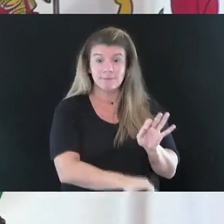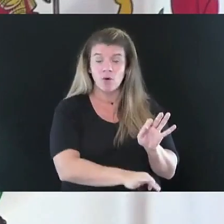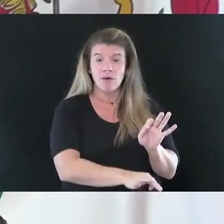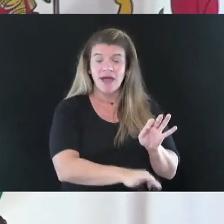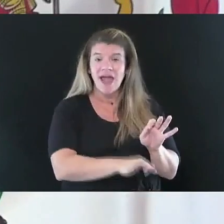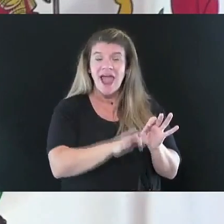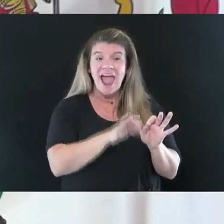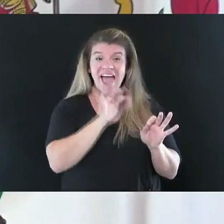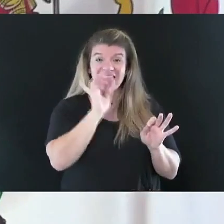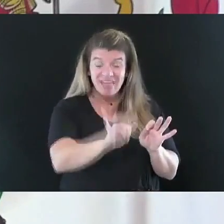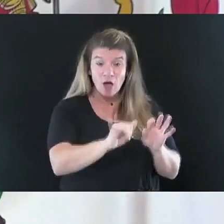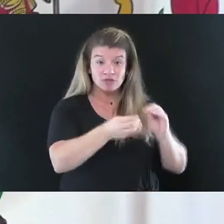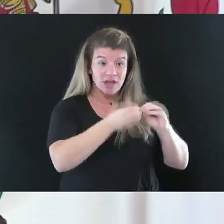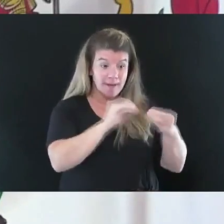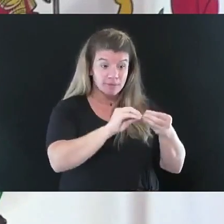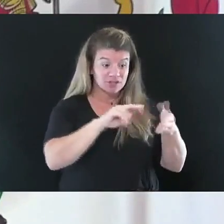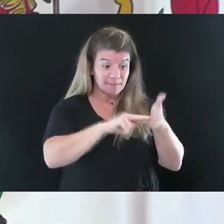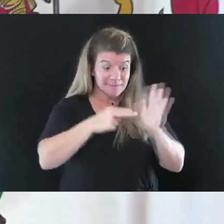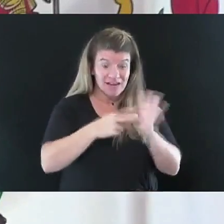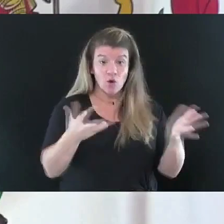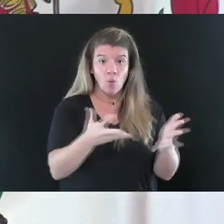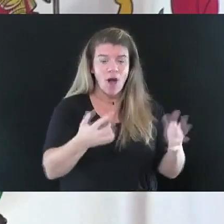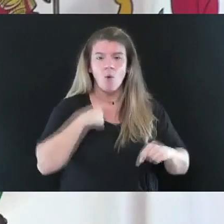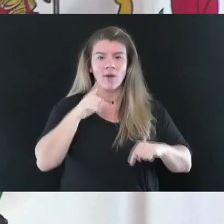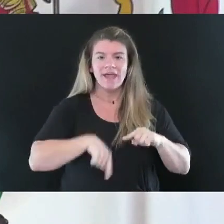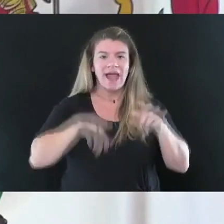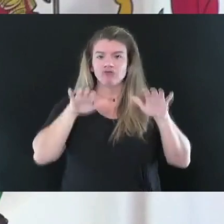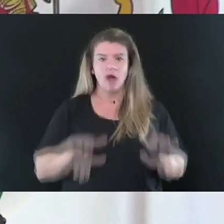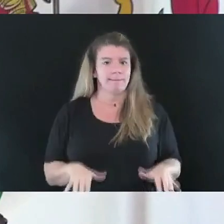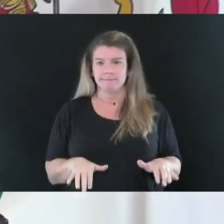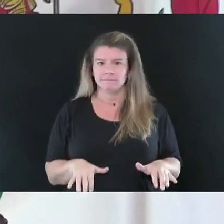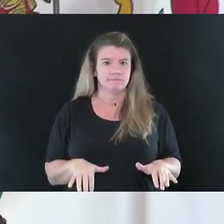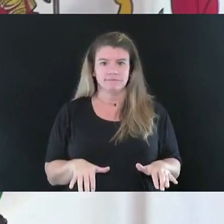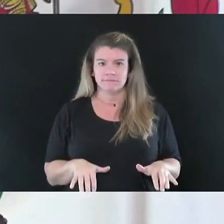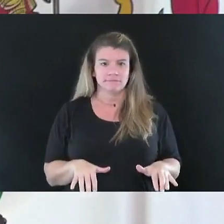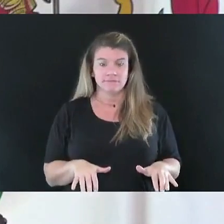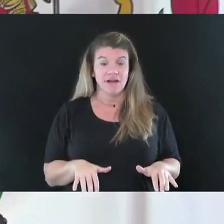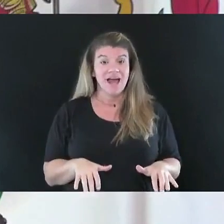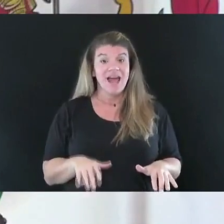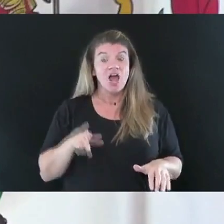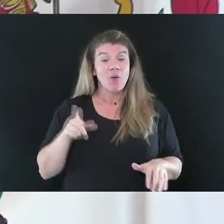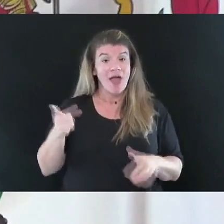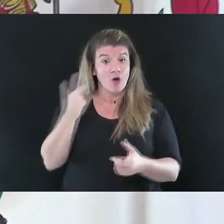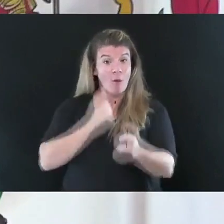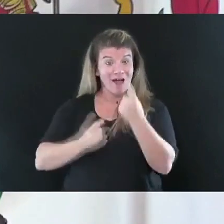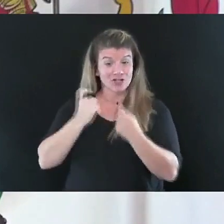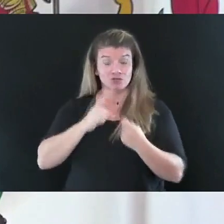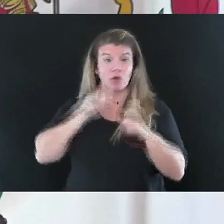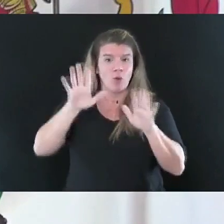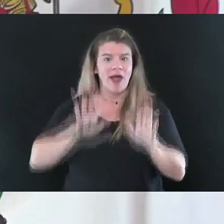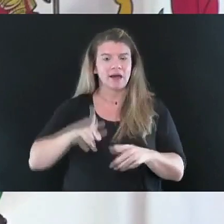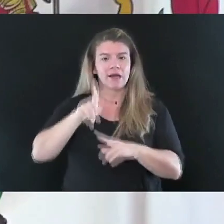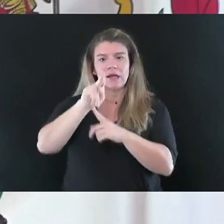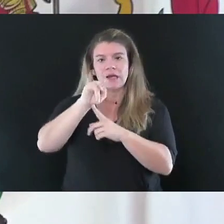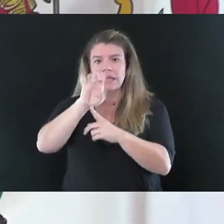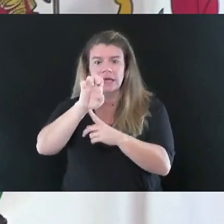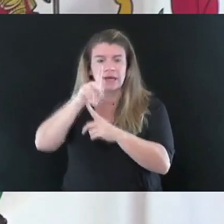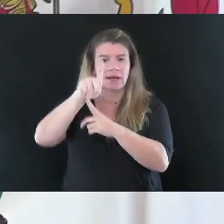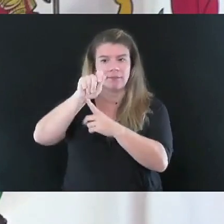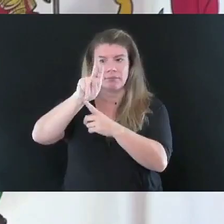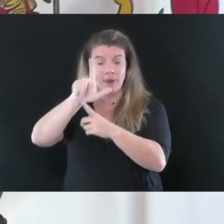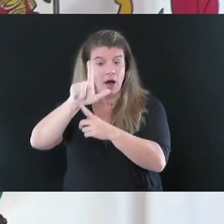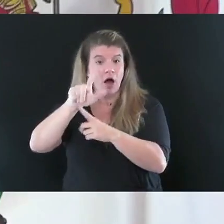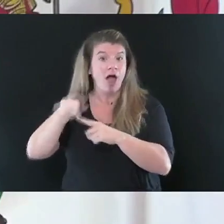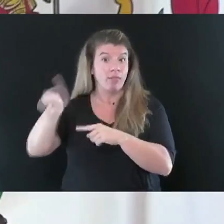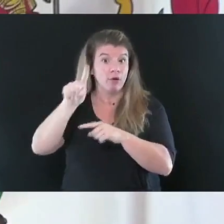guard. We cannot drop our guard. We had great questions today from, from Kenny and Paul and different people, you know, about,